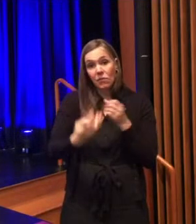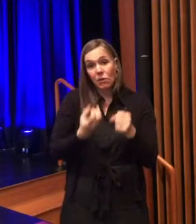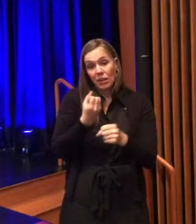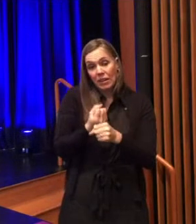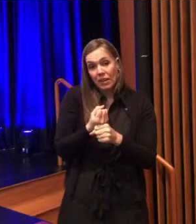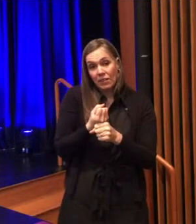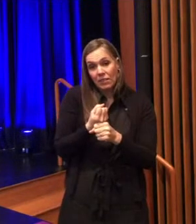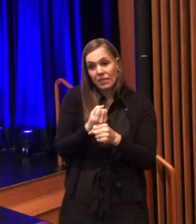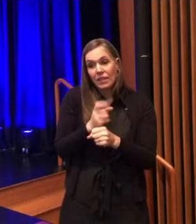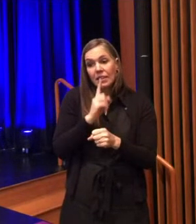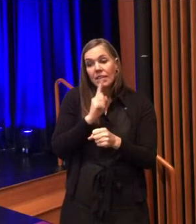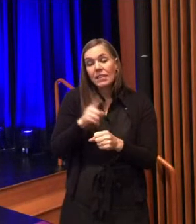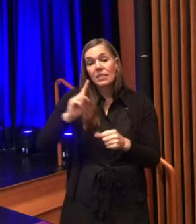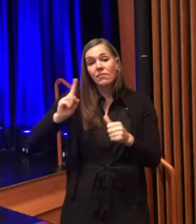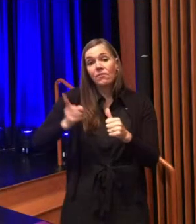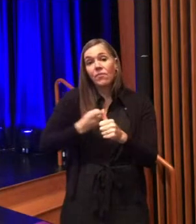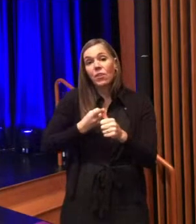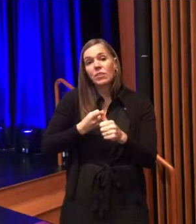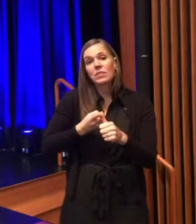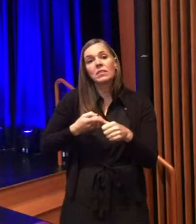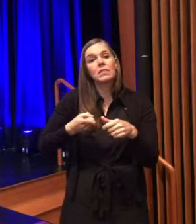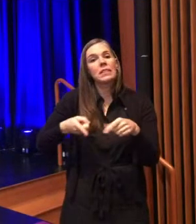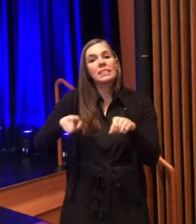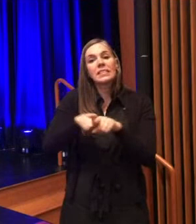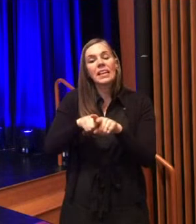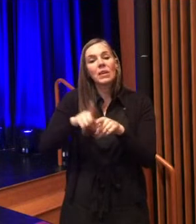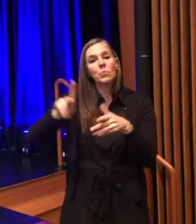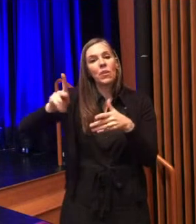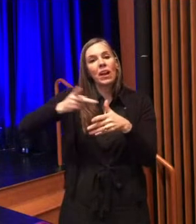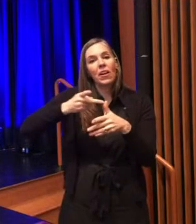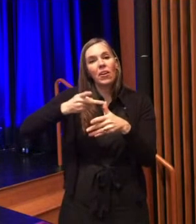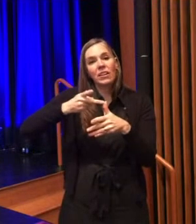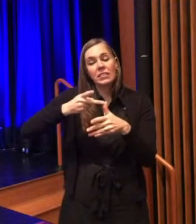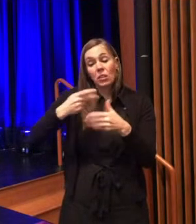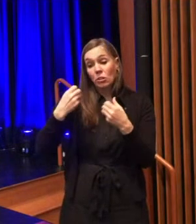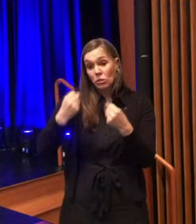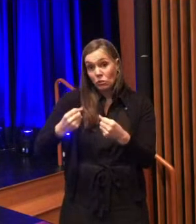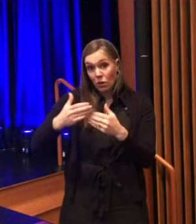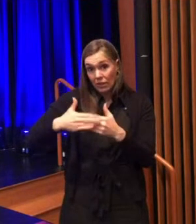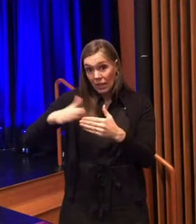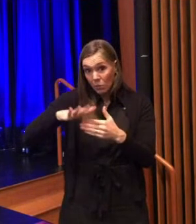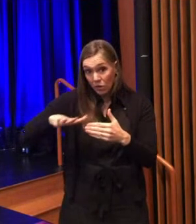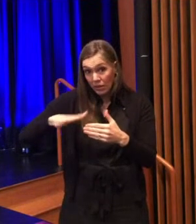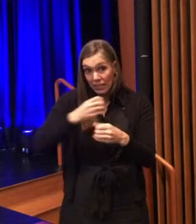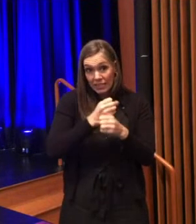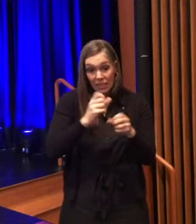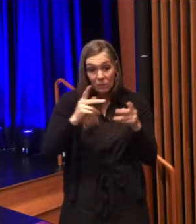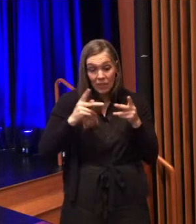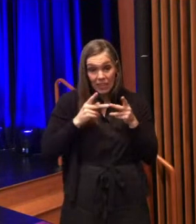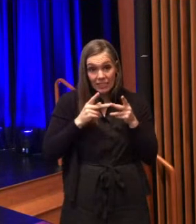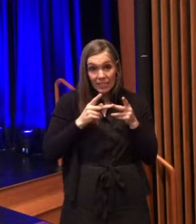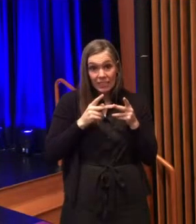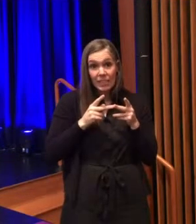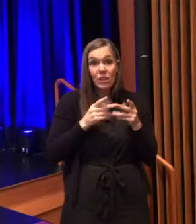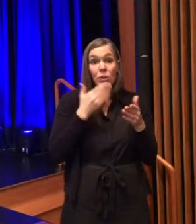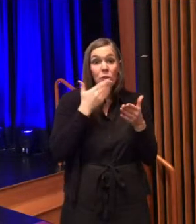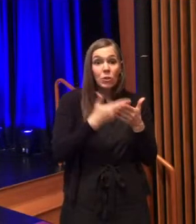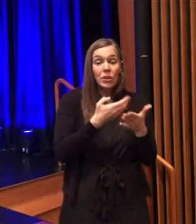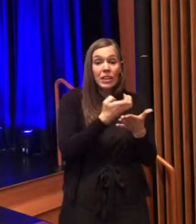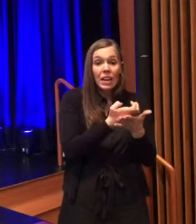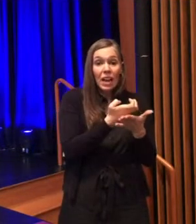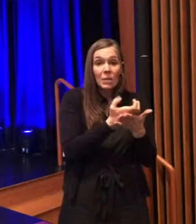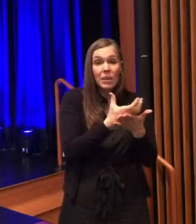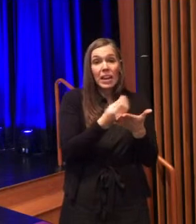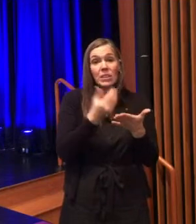those same priorities from my first term the four pillars are strong neighborhoods safe places sustainable economy and sound